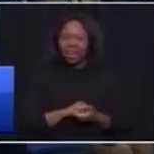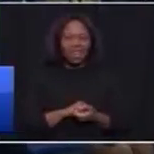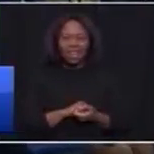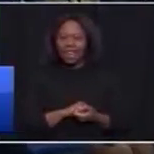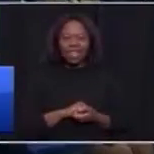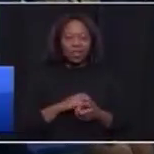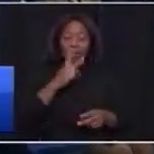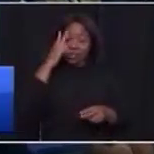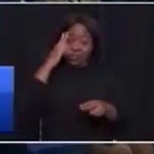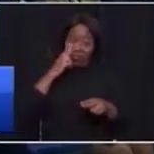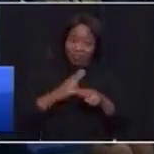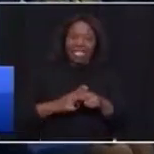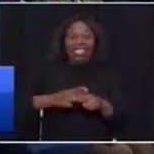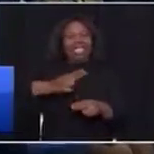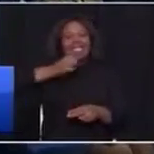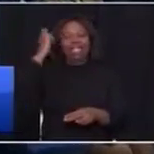finally finally